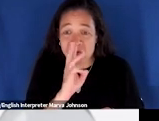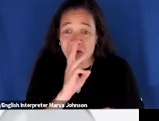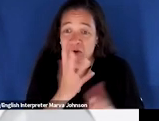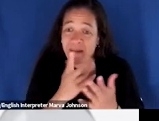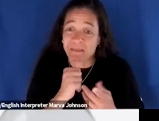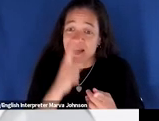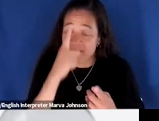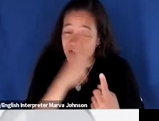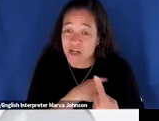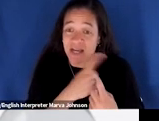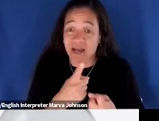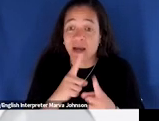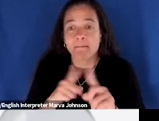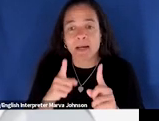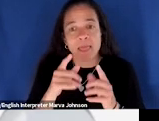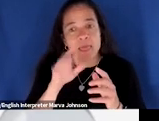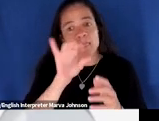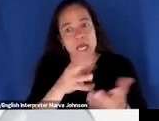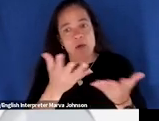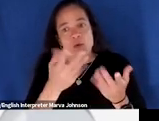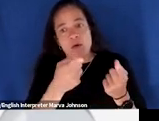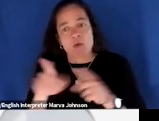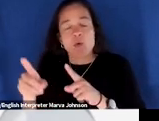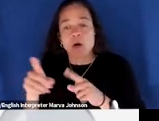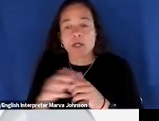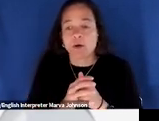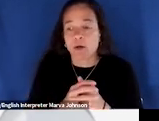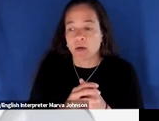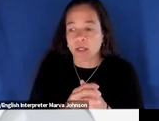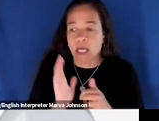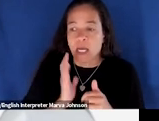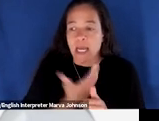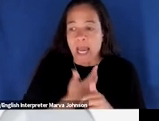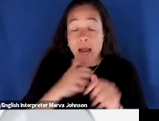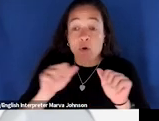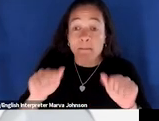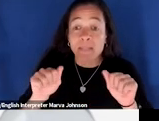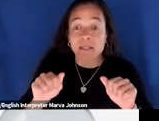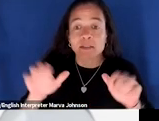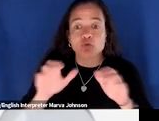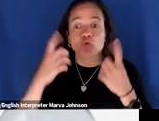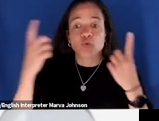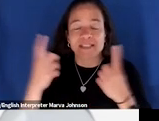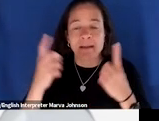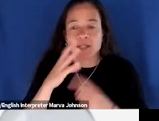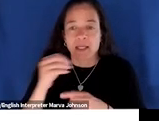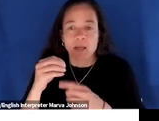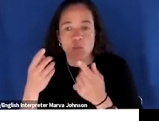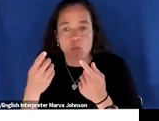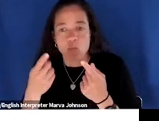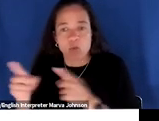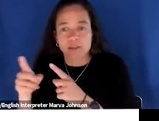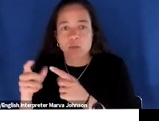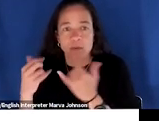the reality um of our ability to do something and the reality that we're facing so um that's that